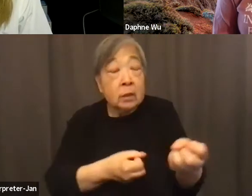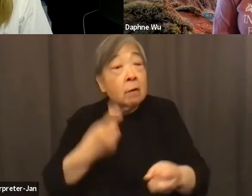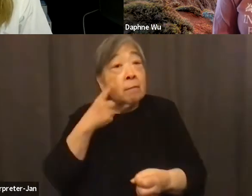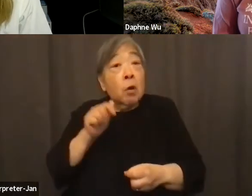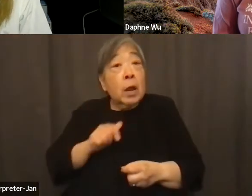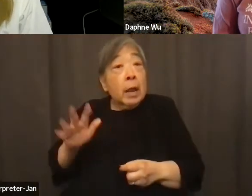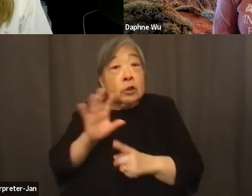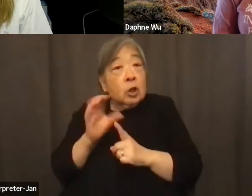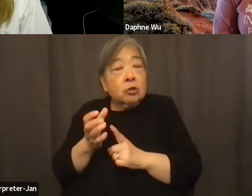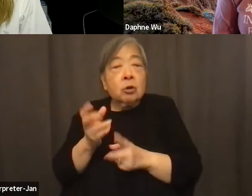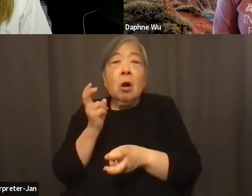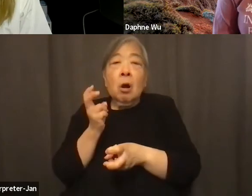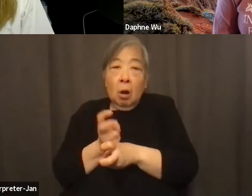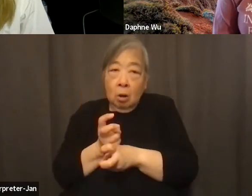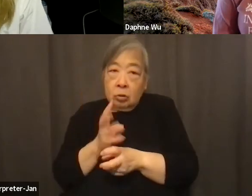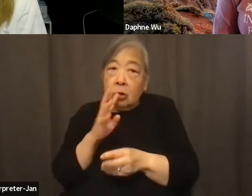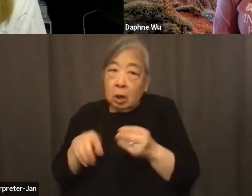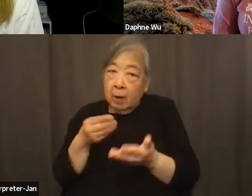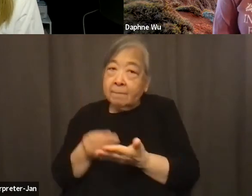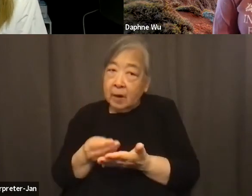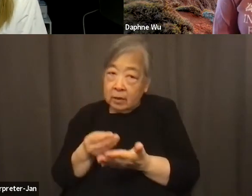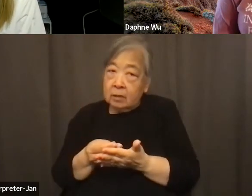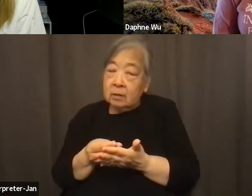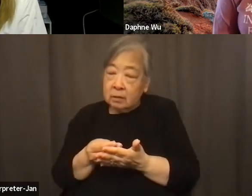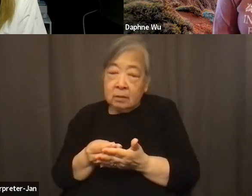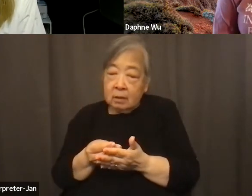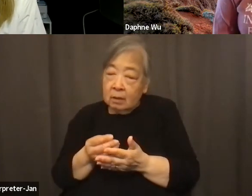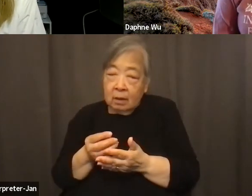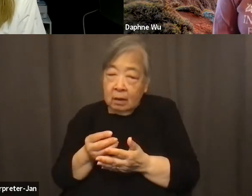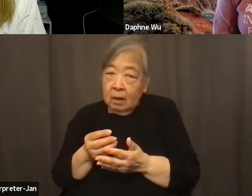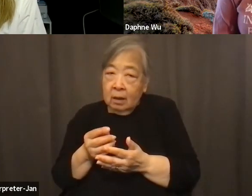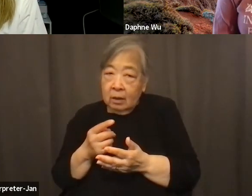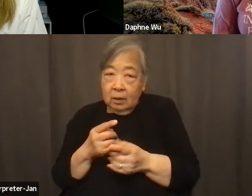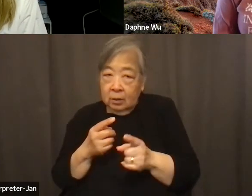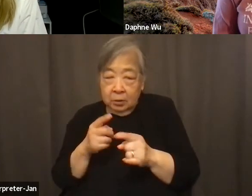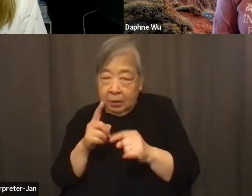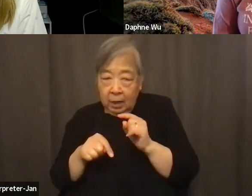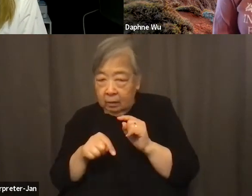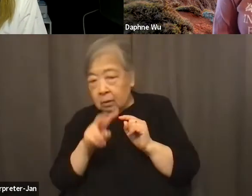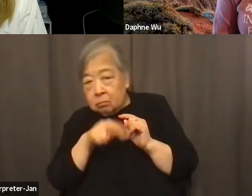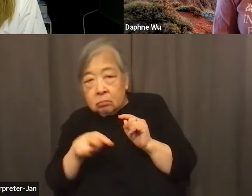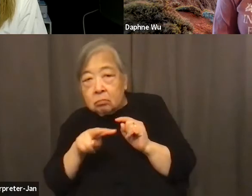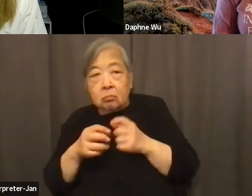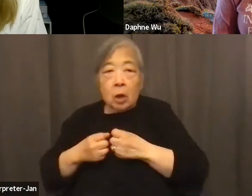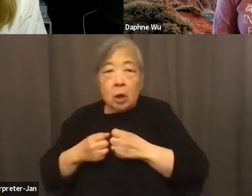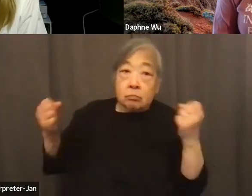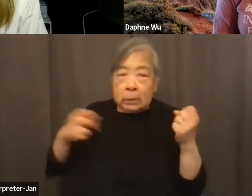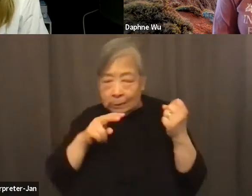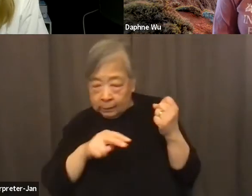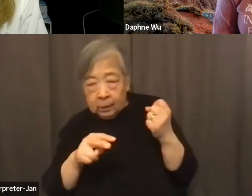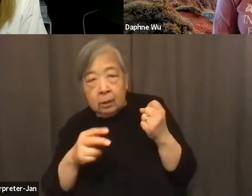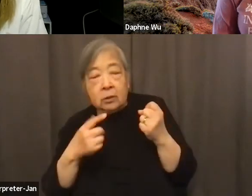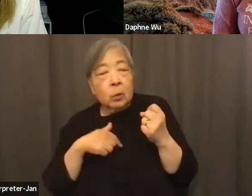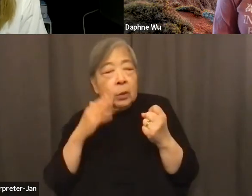even harder to talk about, right, like finances. Like, you don't read people like an open book like that. So we knew we had to, like,